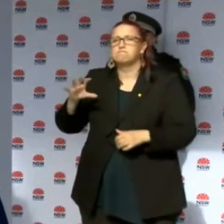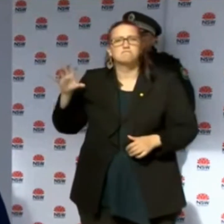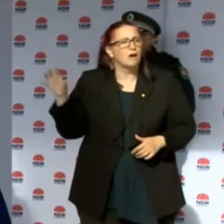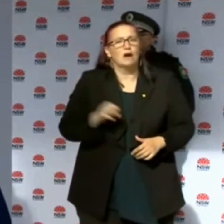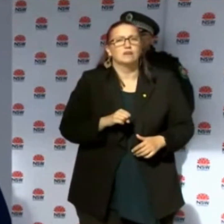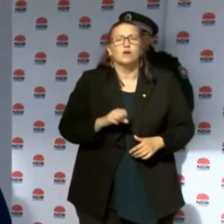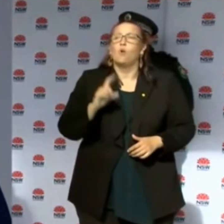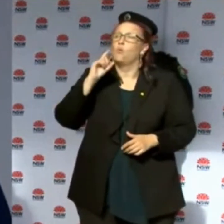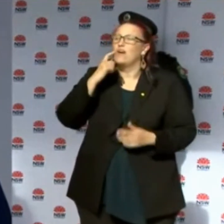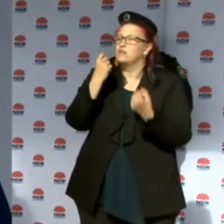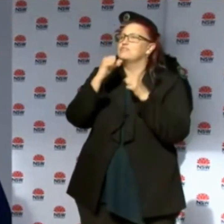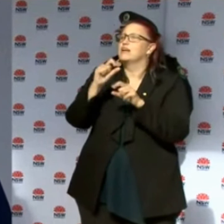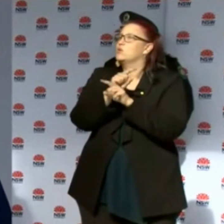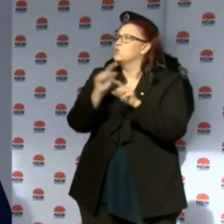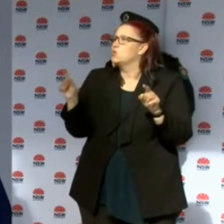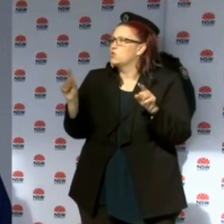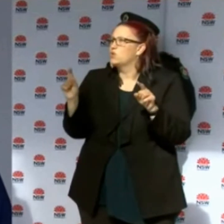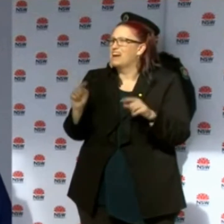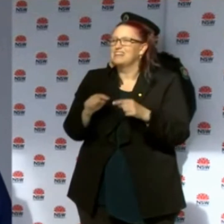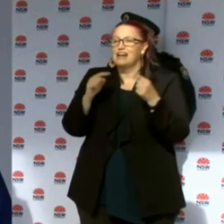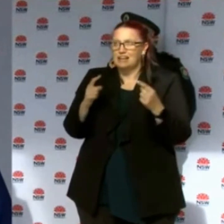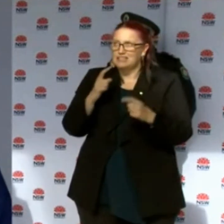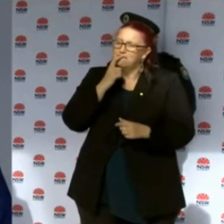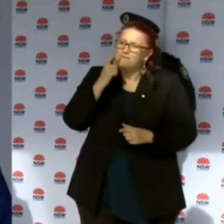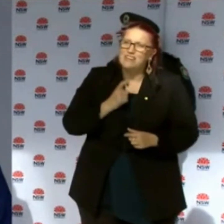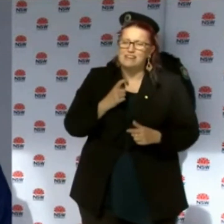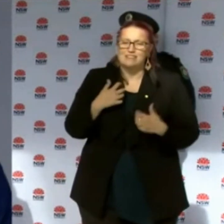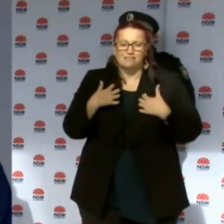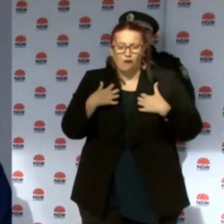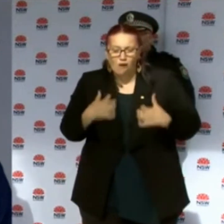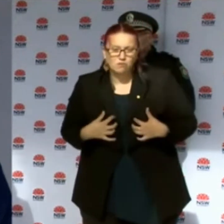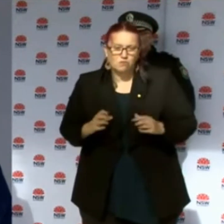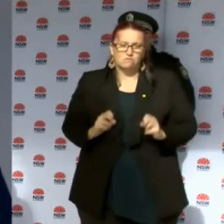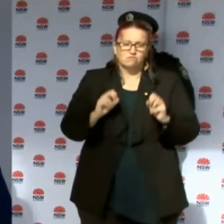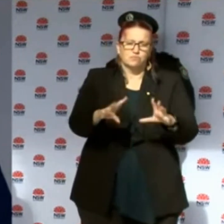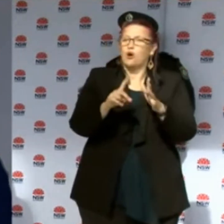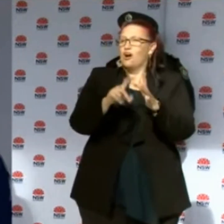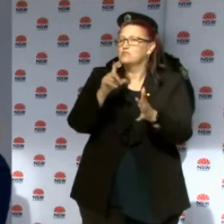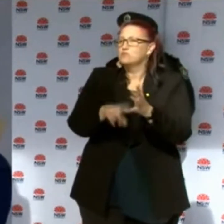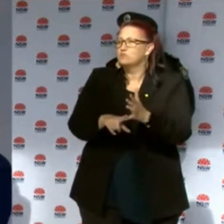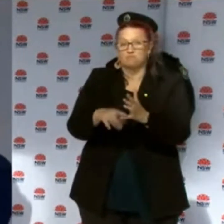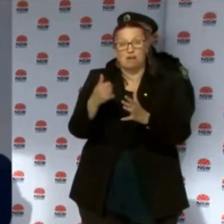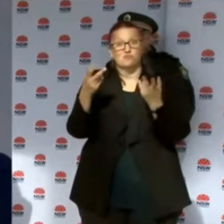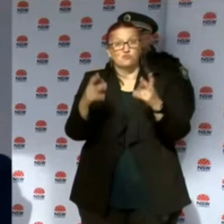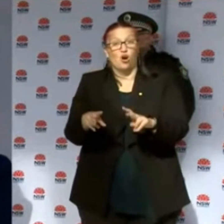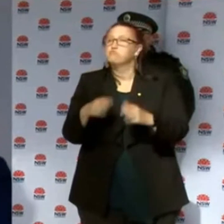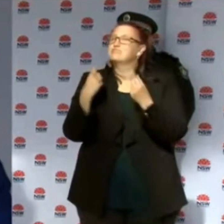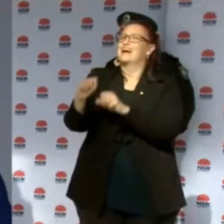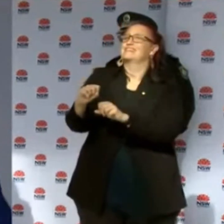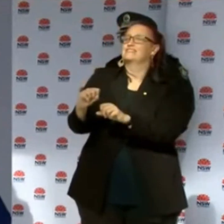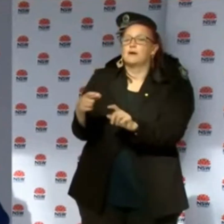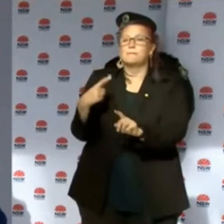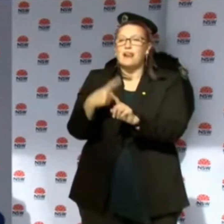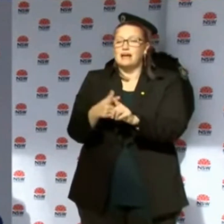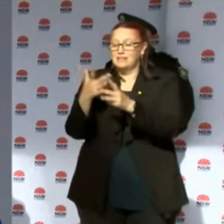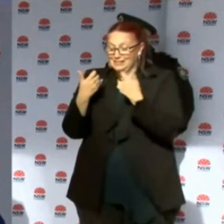protects us against severe disease and hospitalisation. And it also has a transmission reduction.